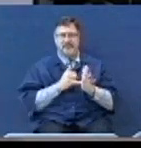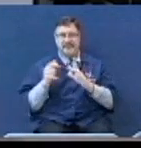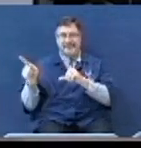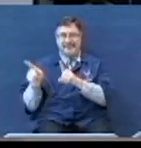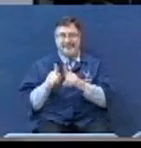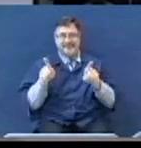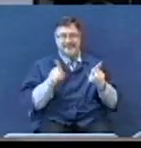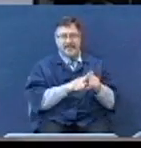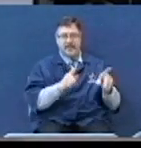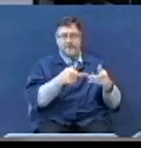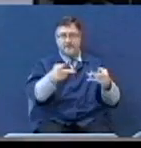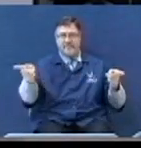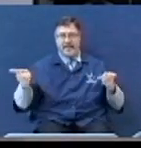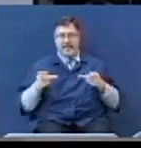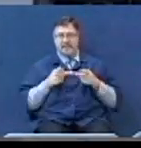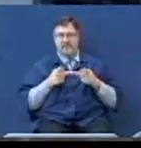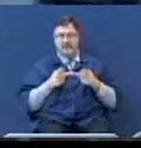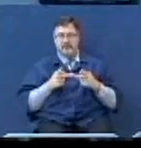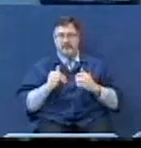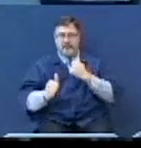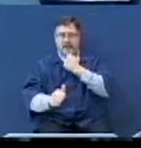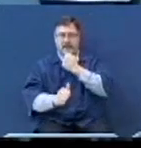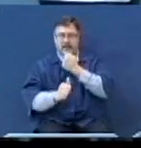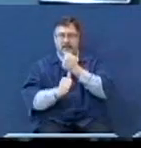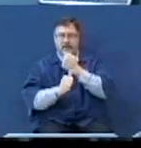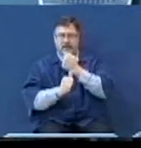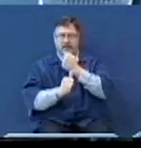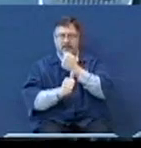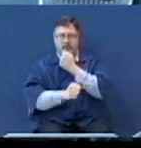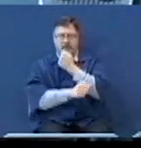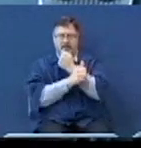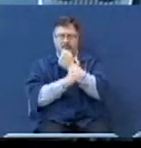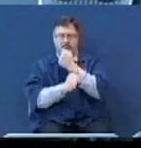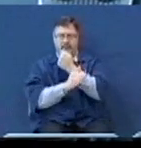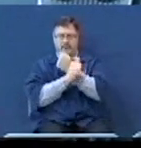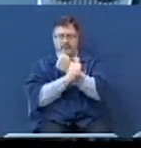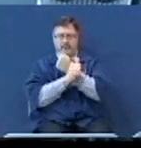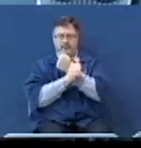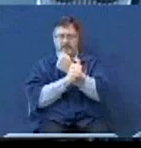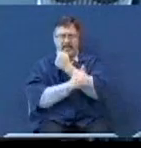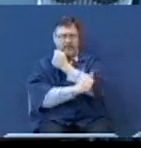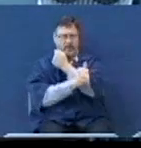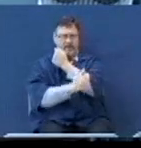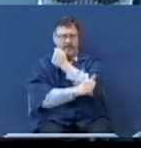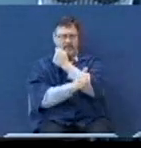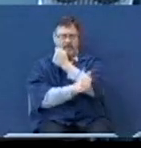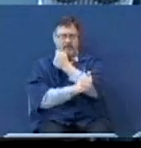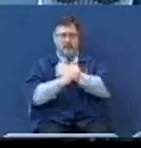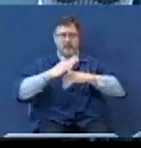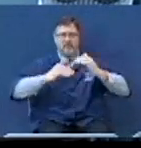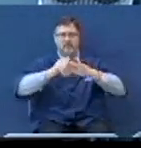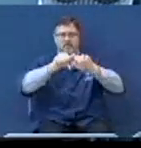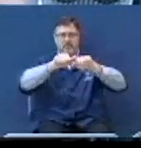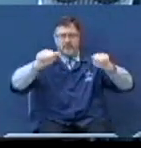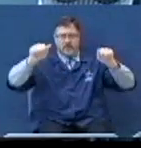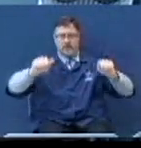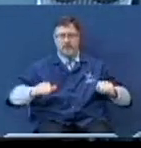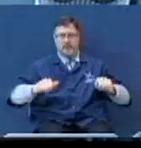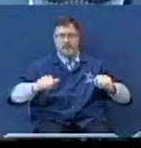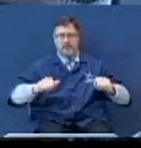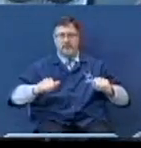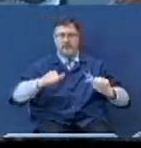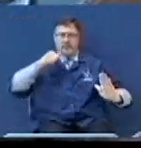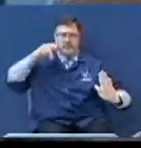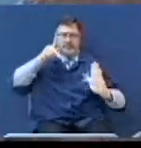place. Abraham went up on a mountain, built an altar, and was going to